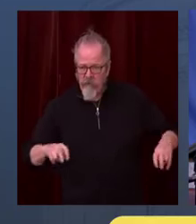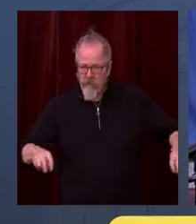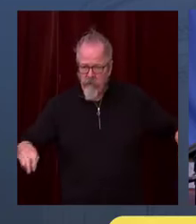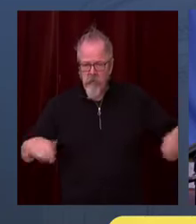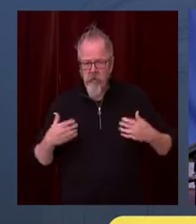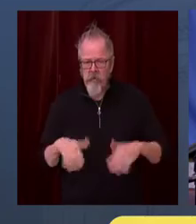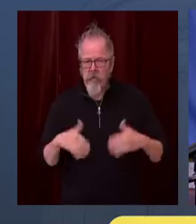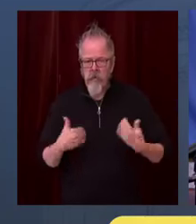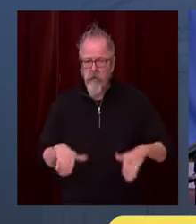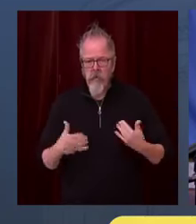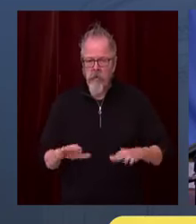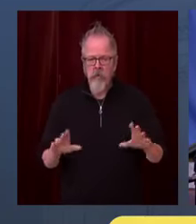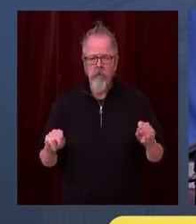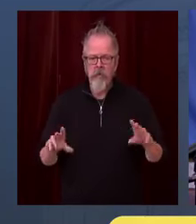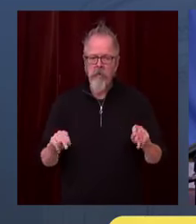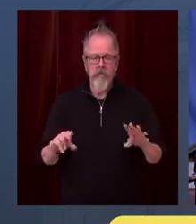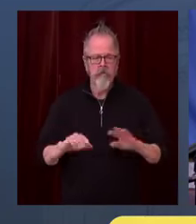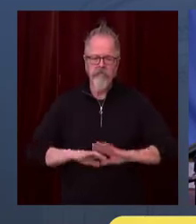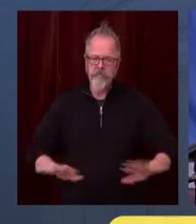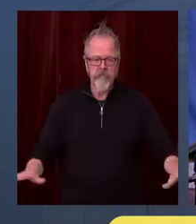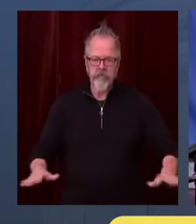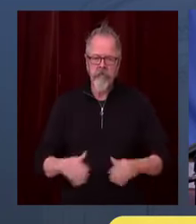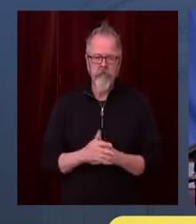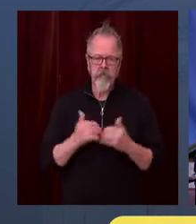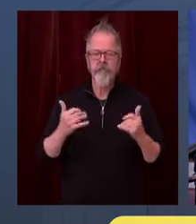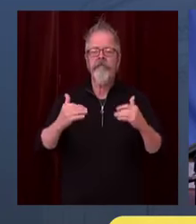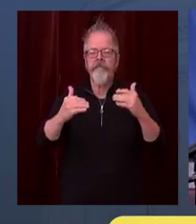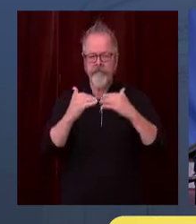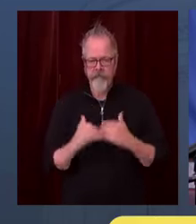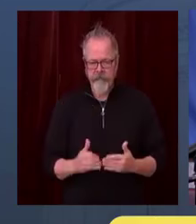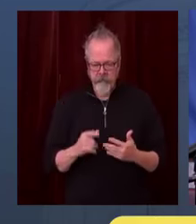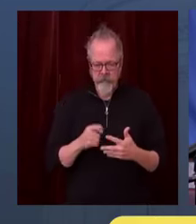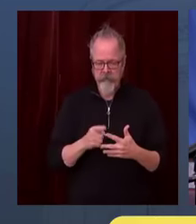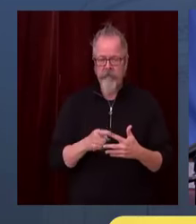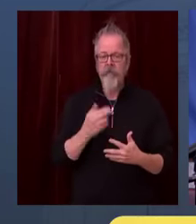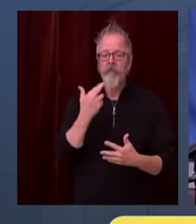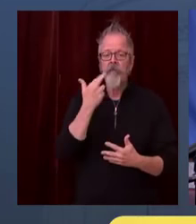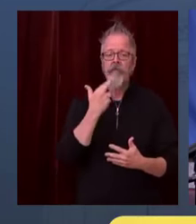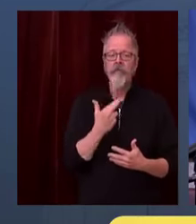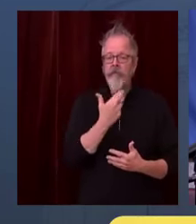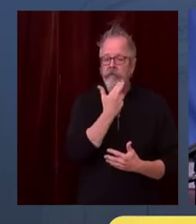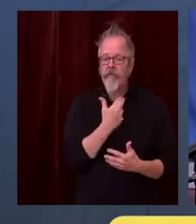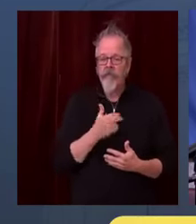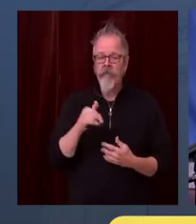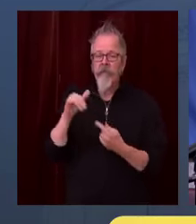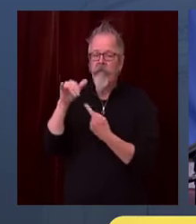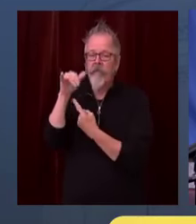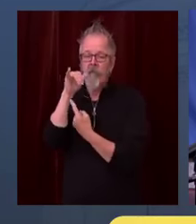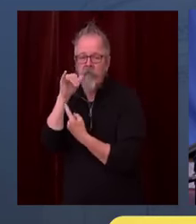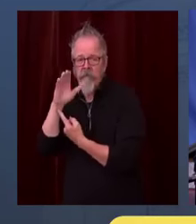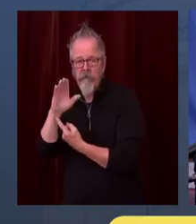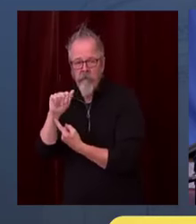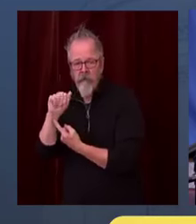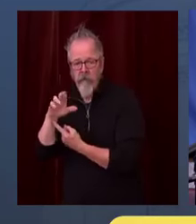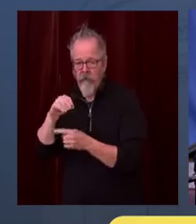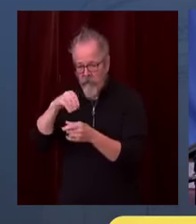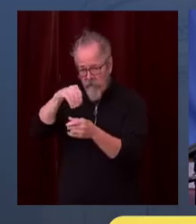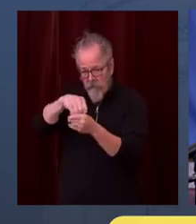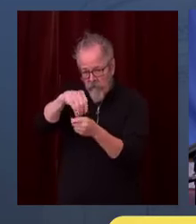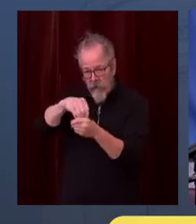Outdoor dining with capacity restrictions and to-go or take-out services are still allowed under this rule.